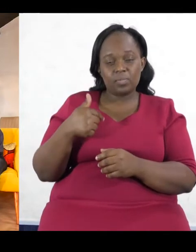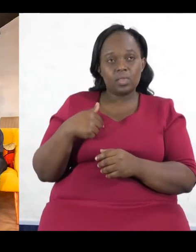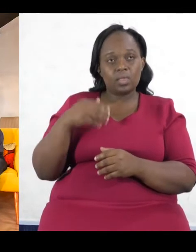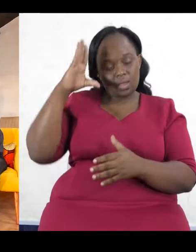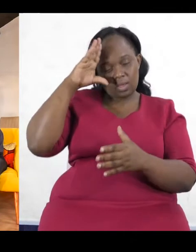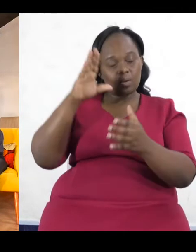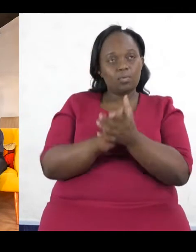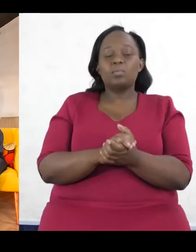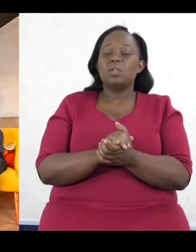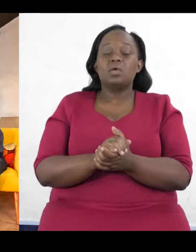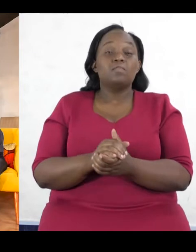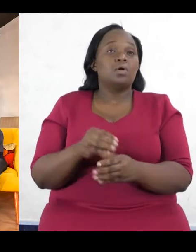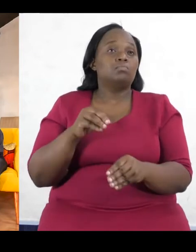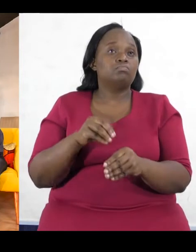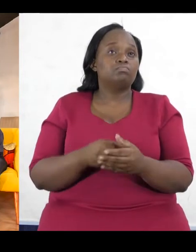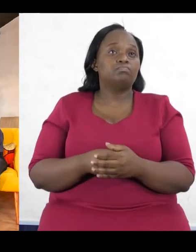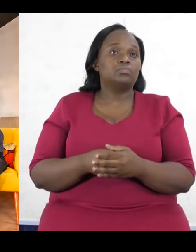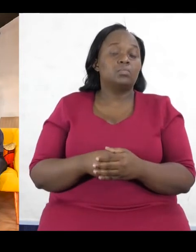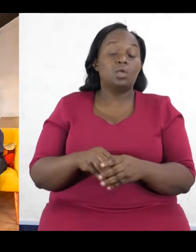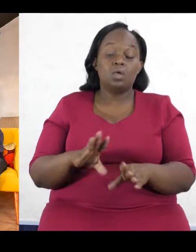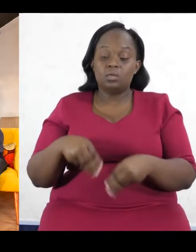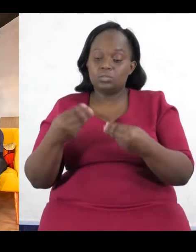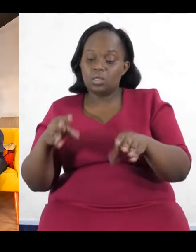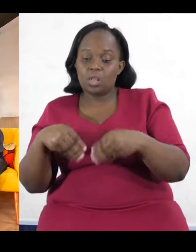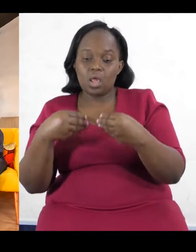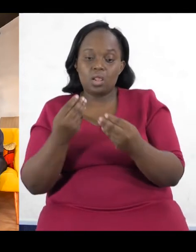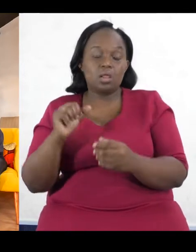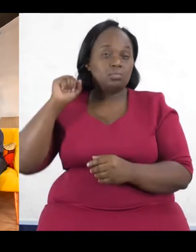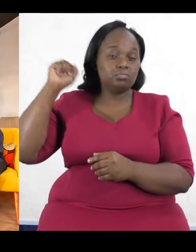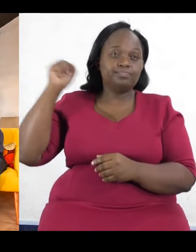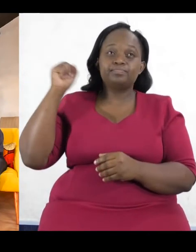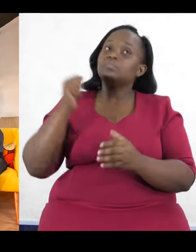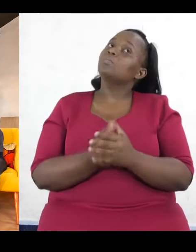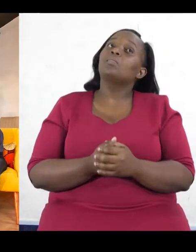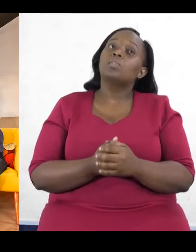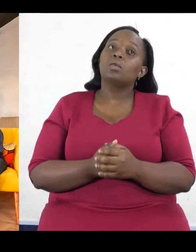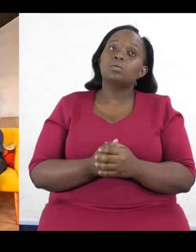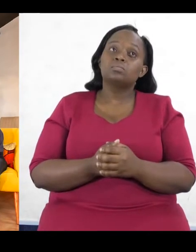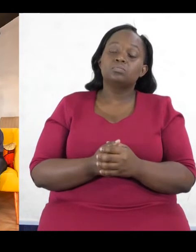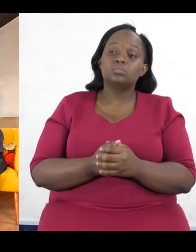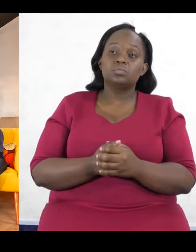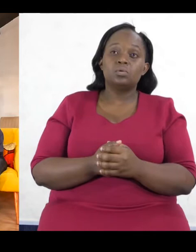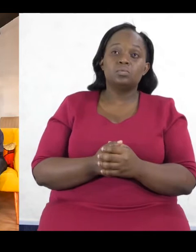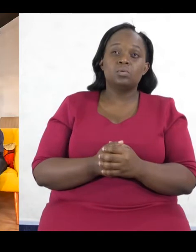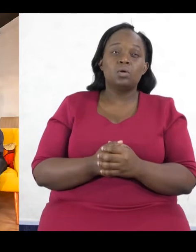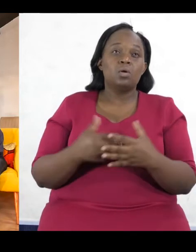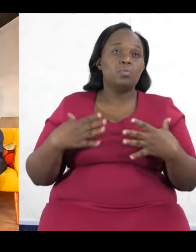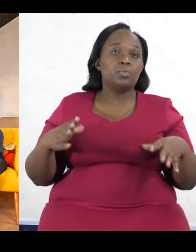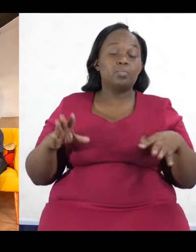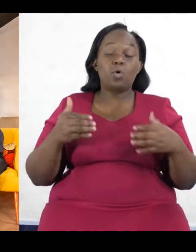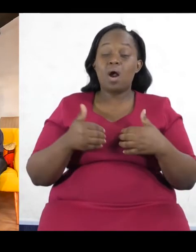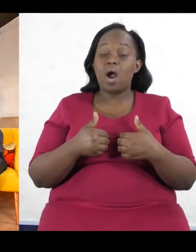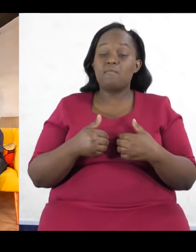right to rule over guys who are 40 and above. And they don't have the right to rule over us either. There needs to be conversations